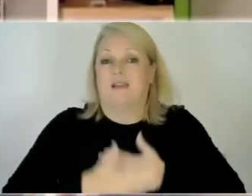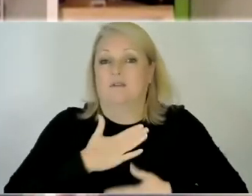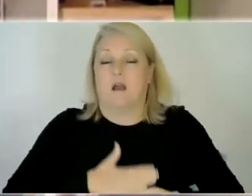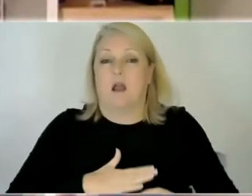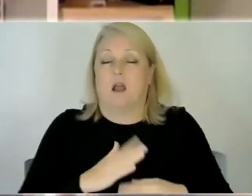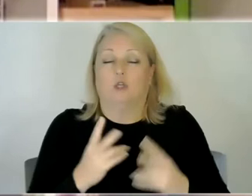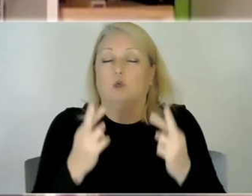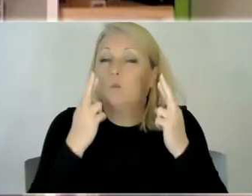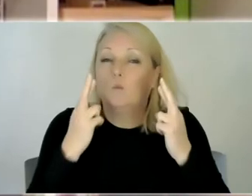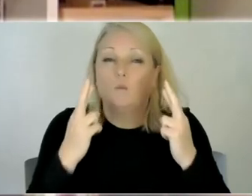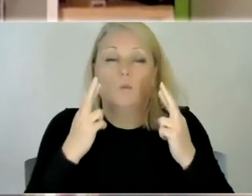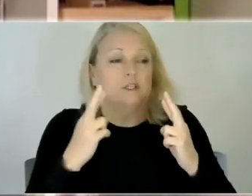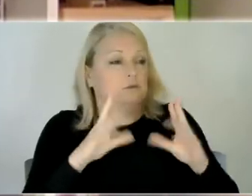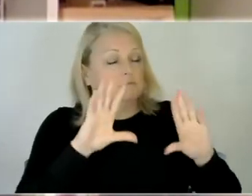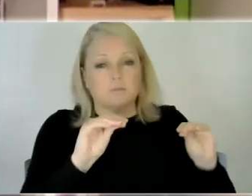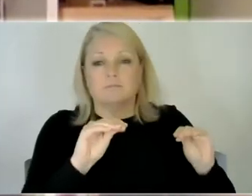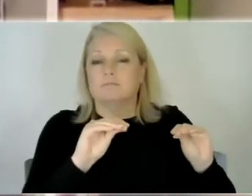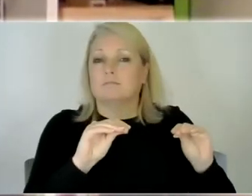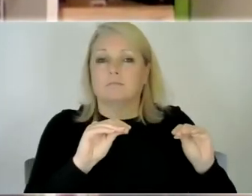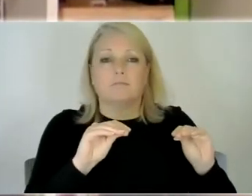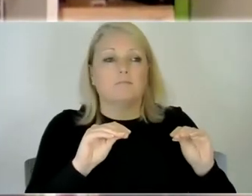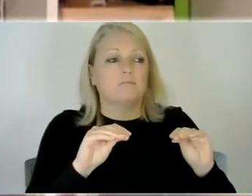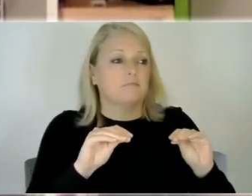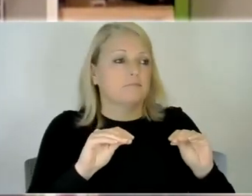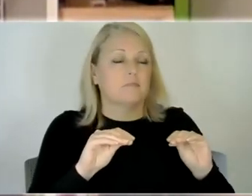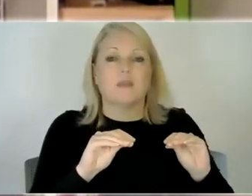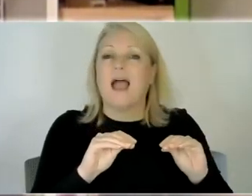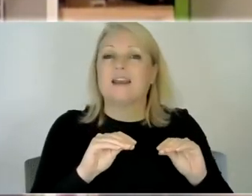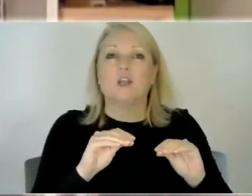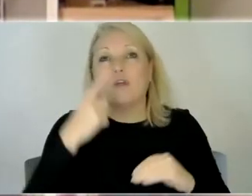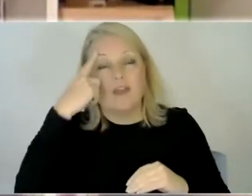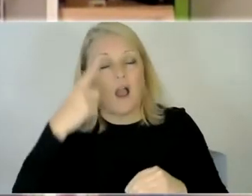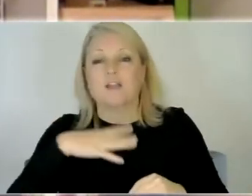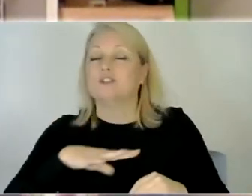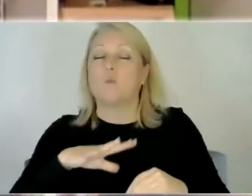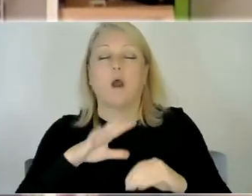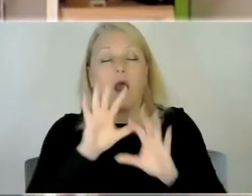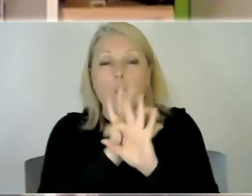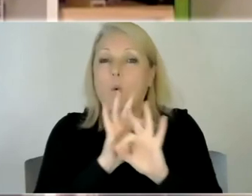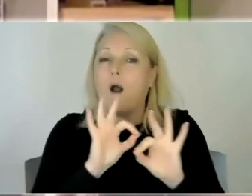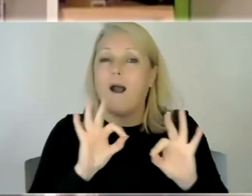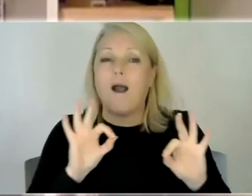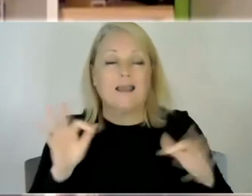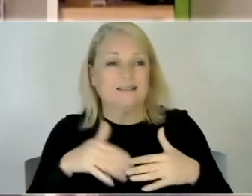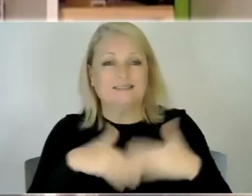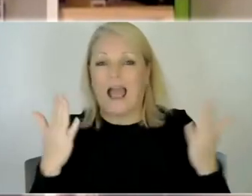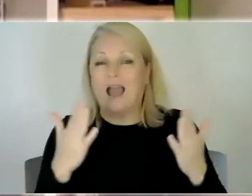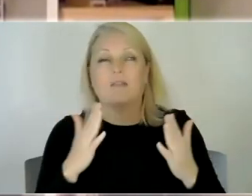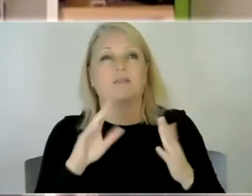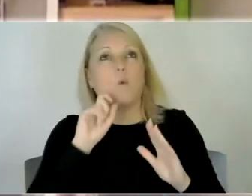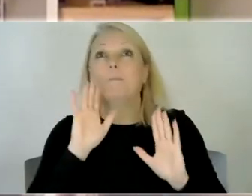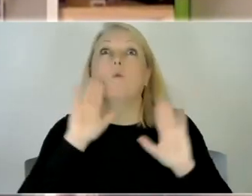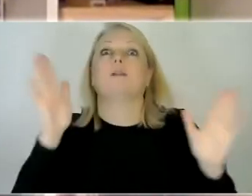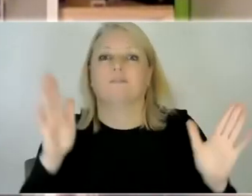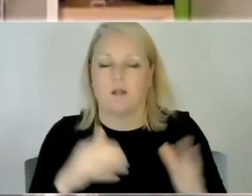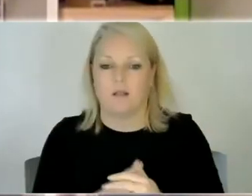just any mundane boring day would be amazing compared to to going through that so so yeah